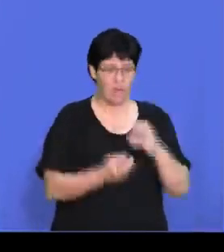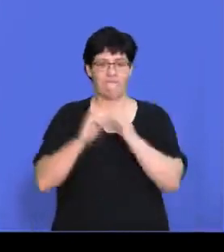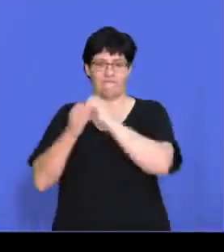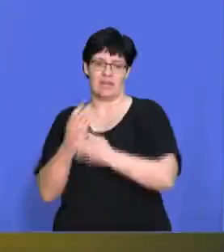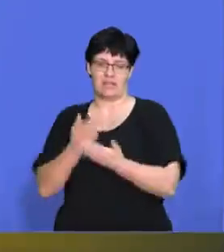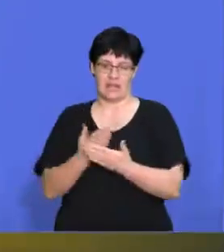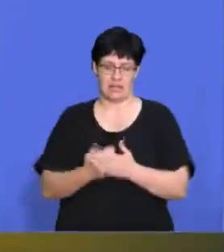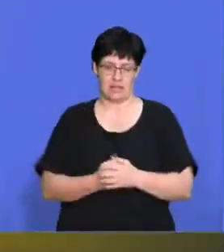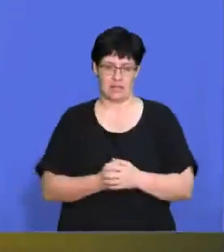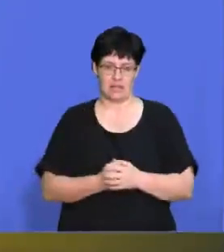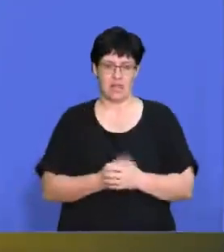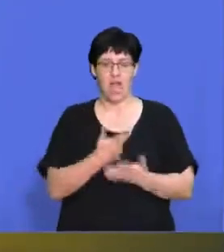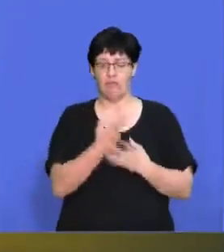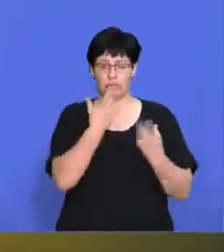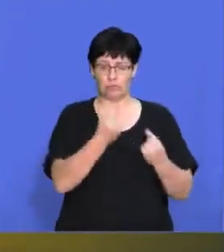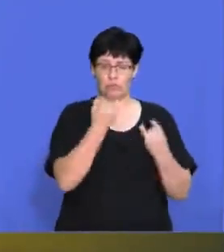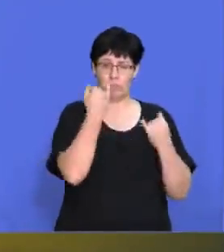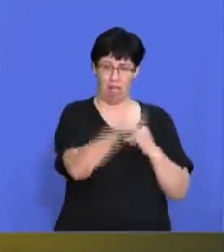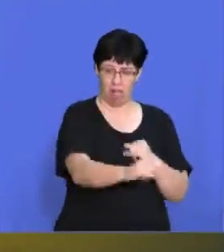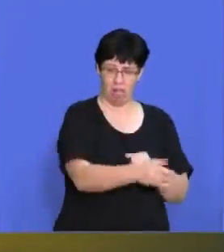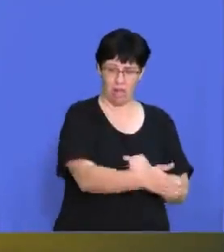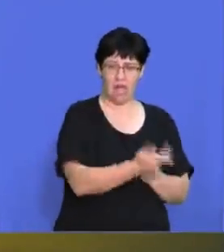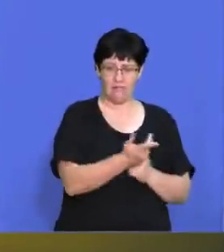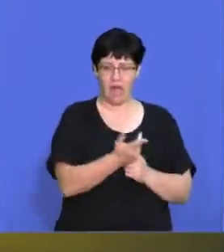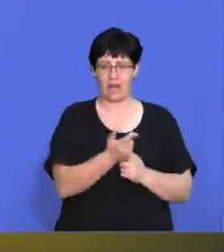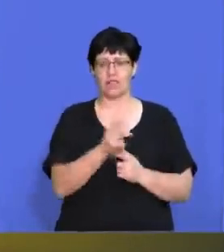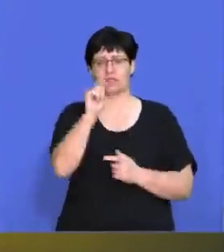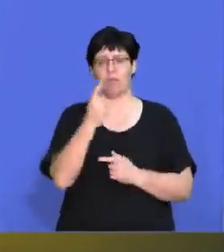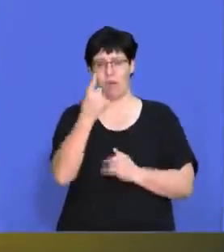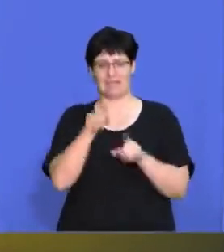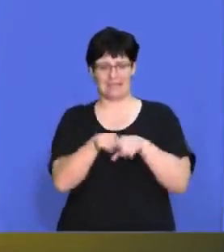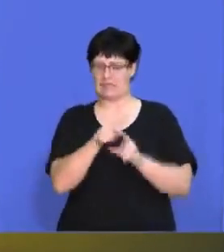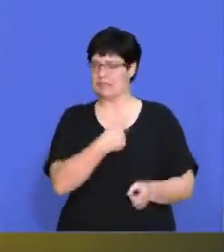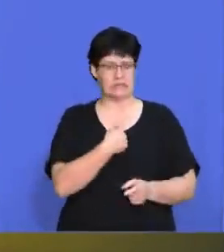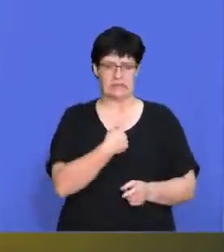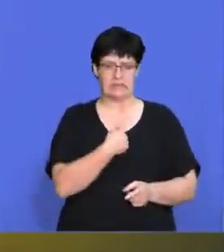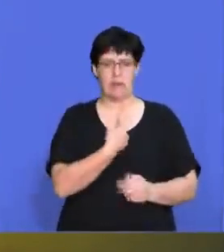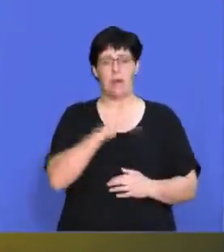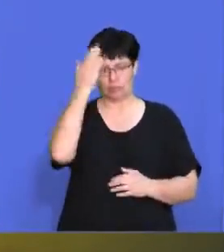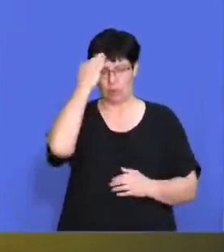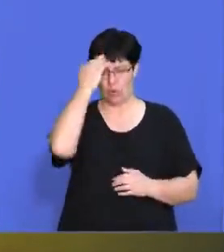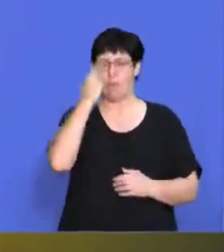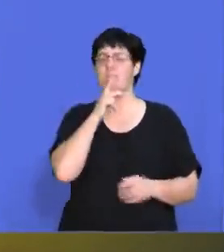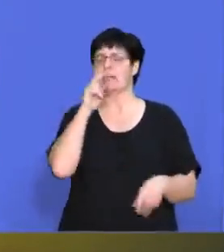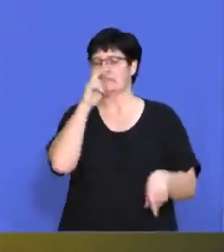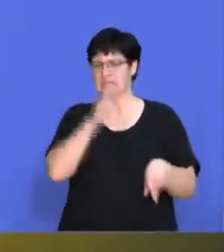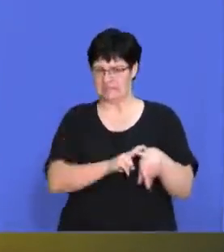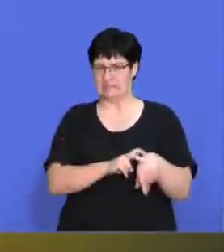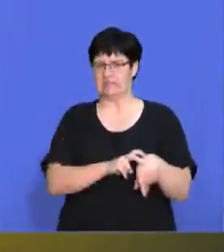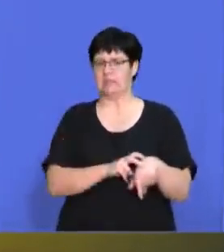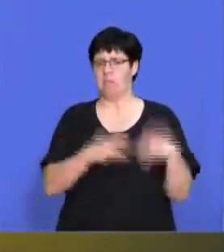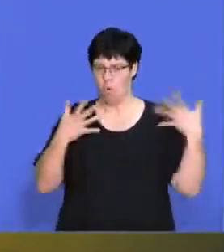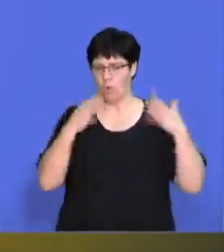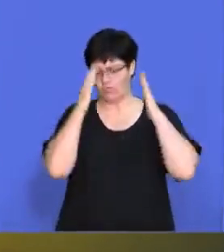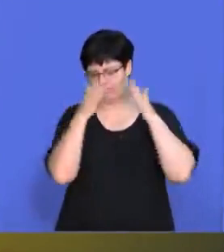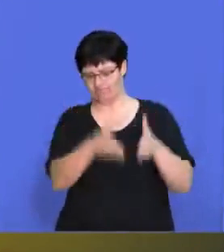if you did poorly in your term one test, you know now, okay, right, I'm slacking in this section. I need